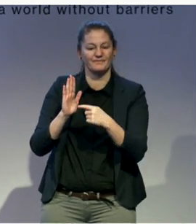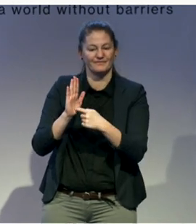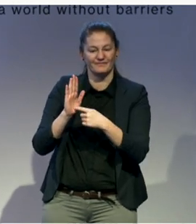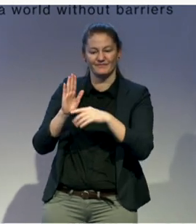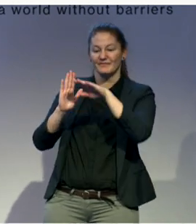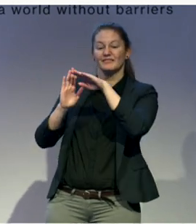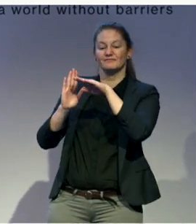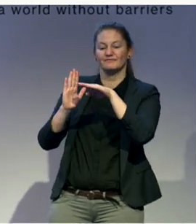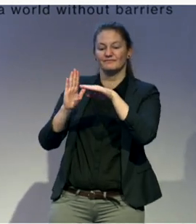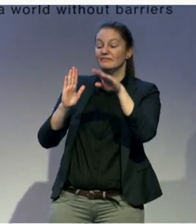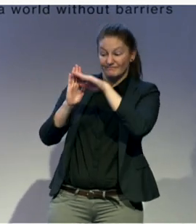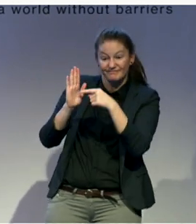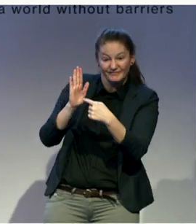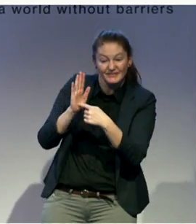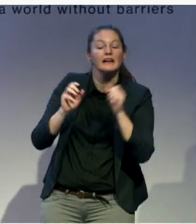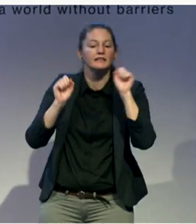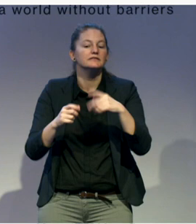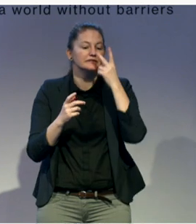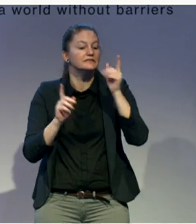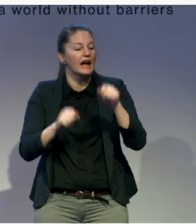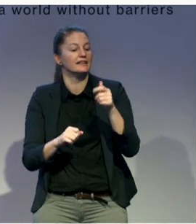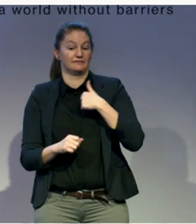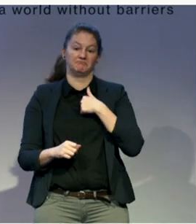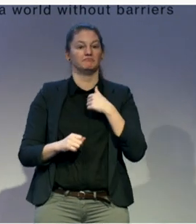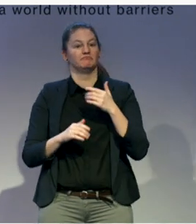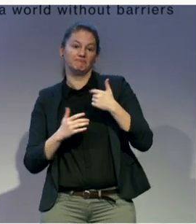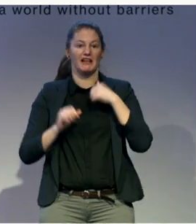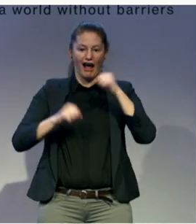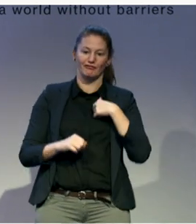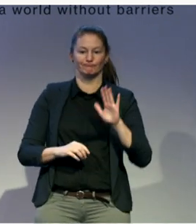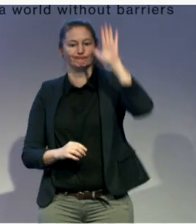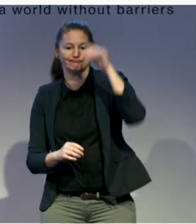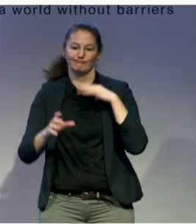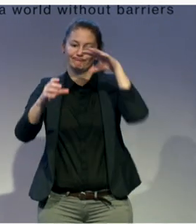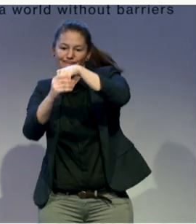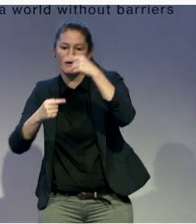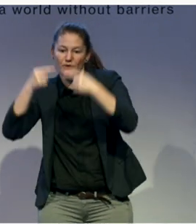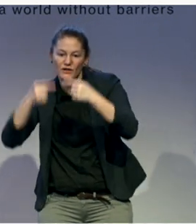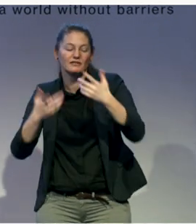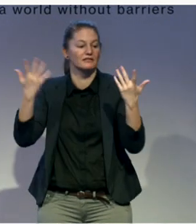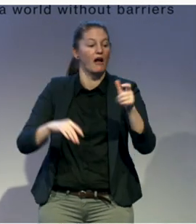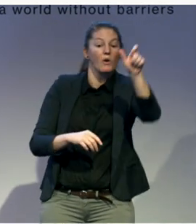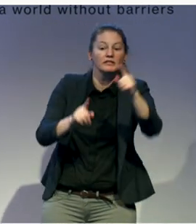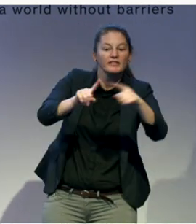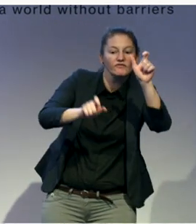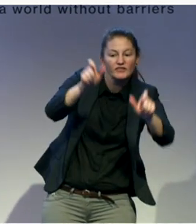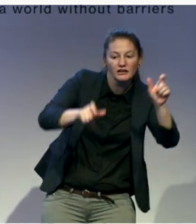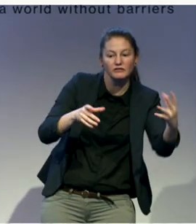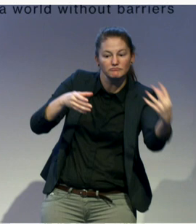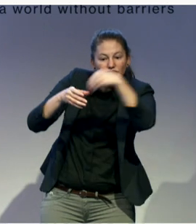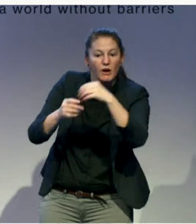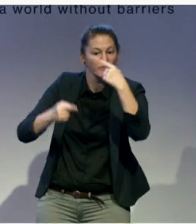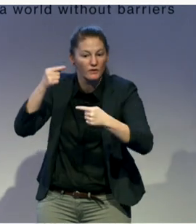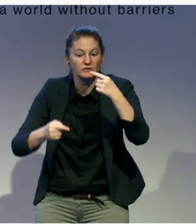into their elections, such as tactile ballot guides and sign language interpreters, as well as placing 117 people with disabilities as trained